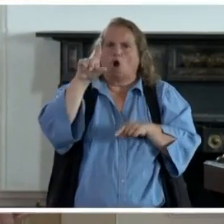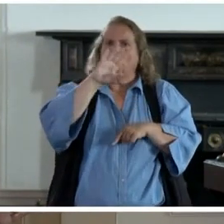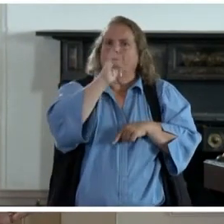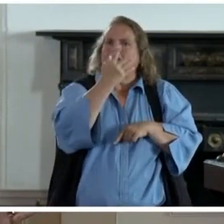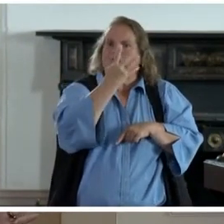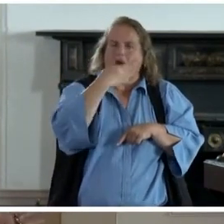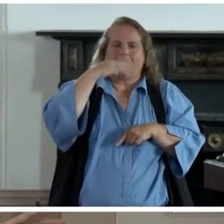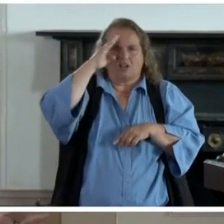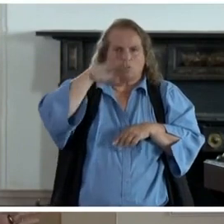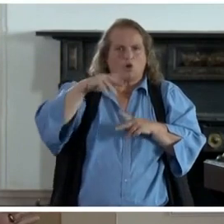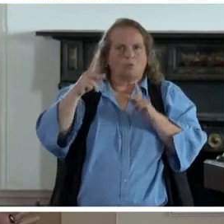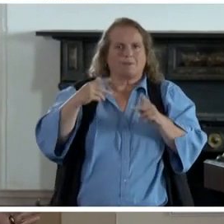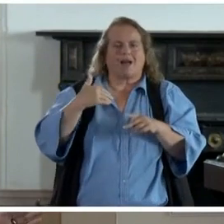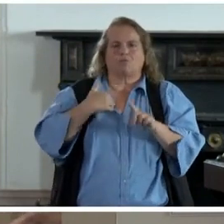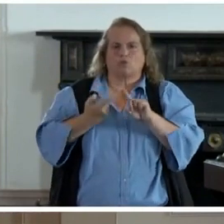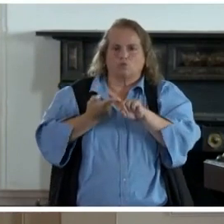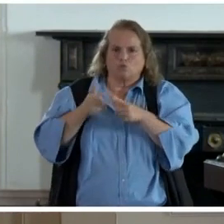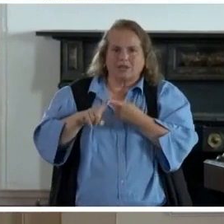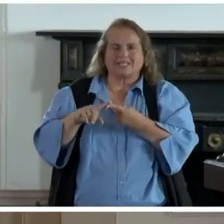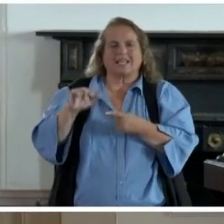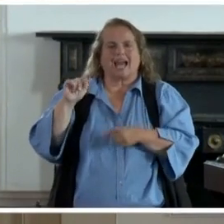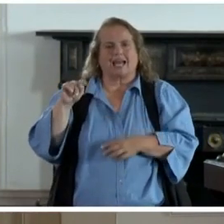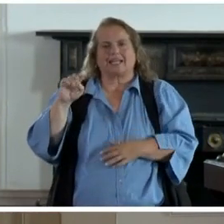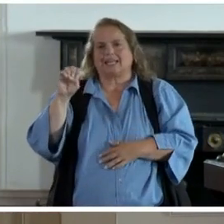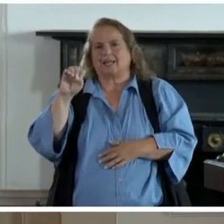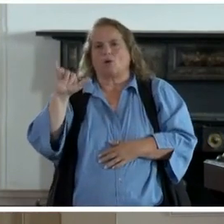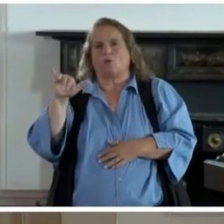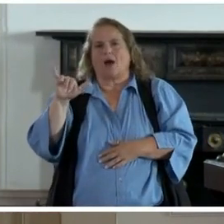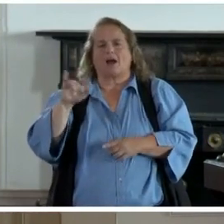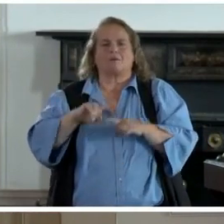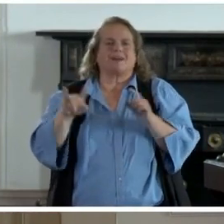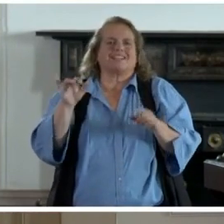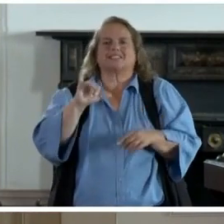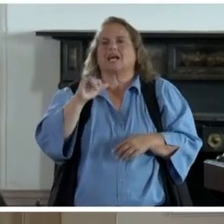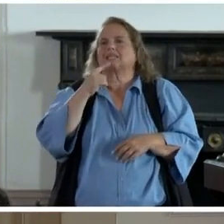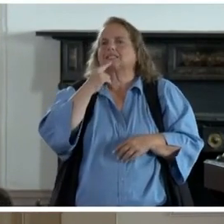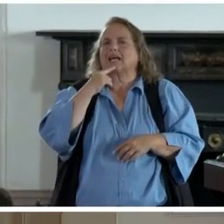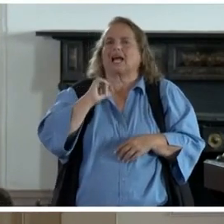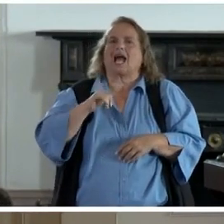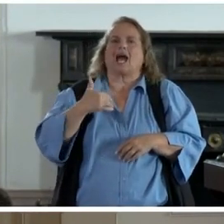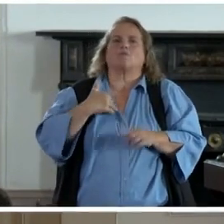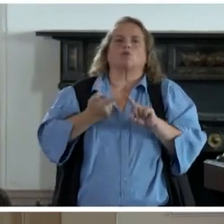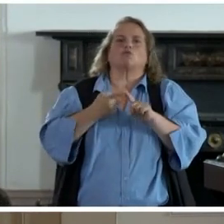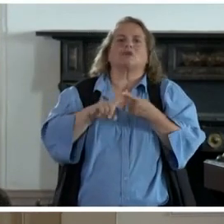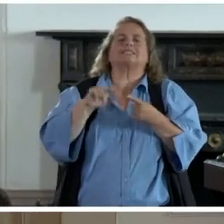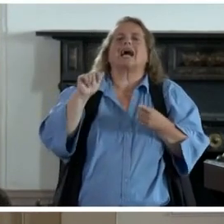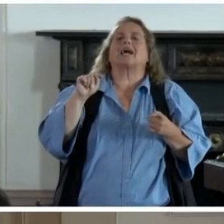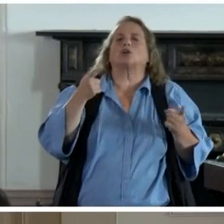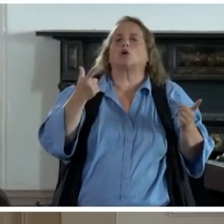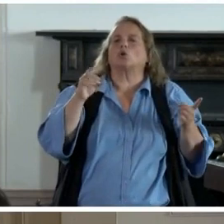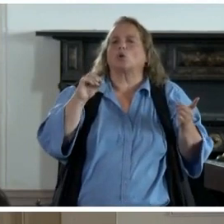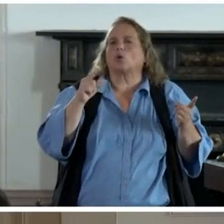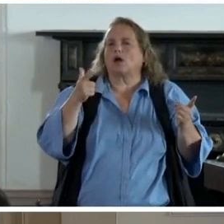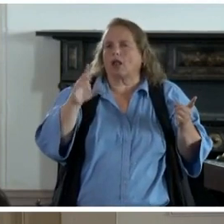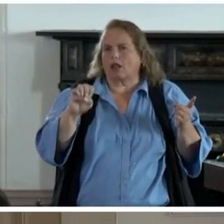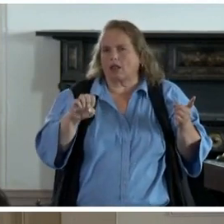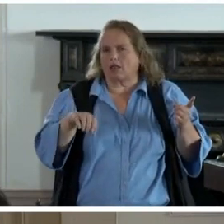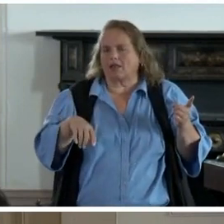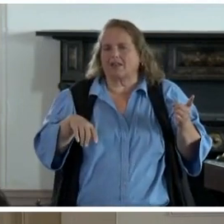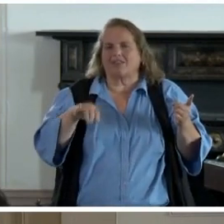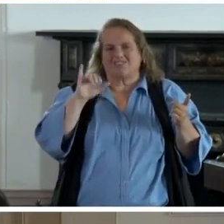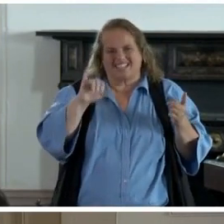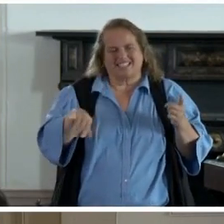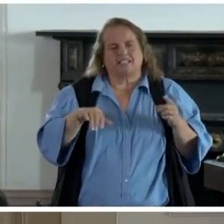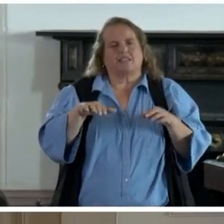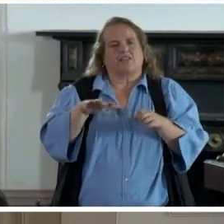friends that are at EY. But that's like saying I have friends that are at Google. This is the area and the